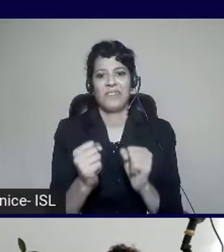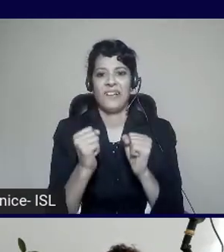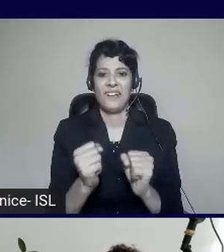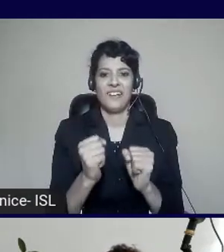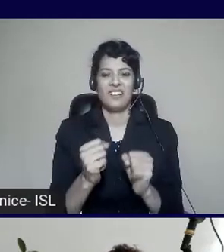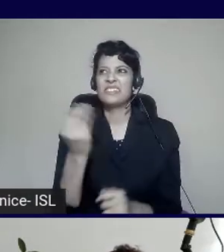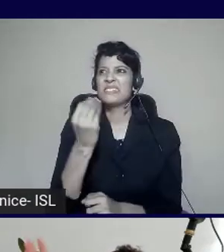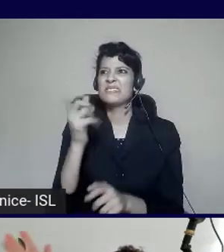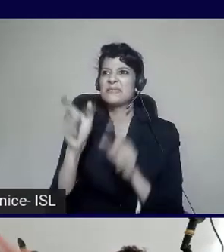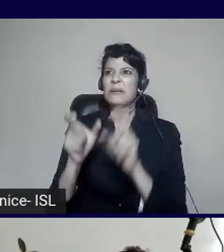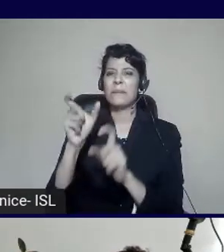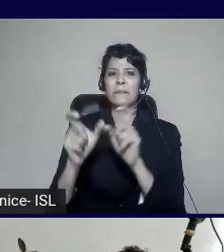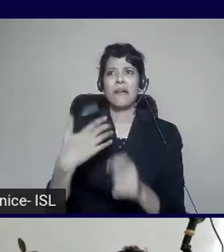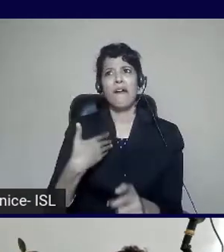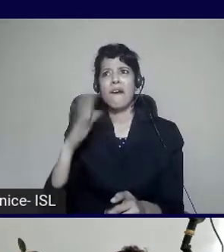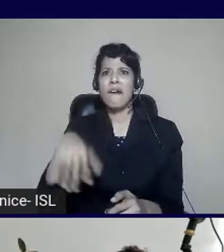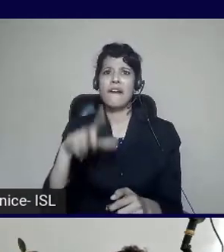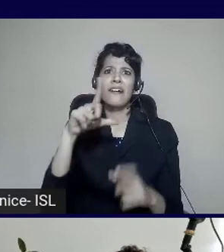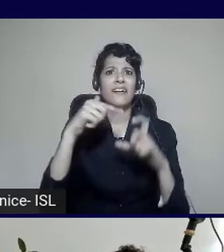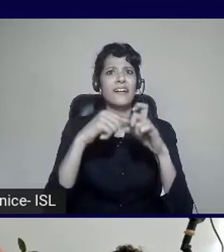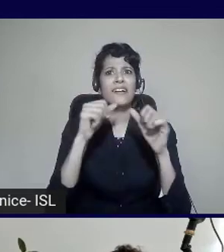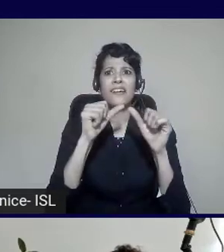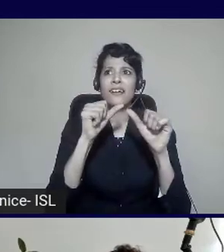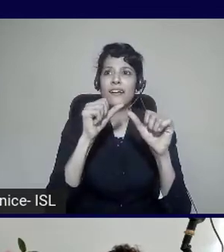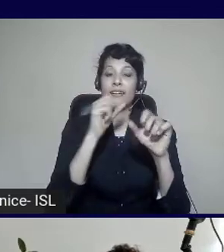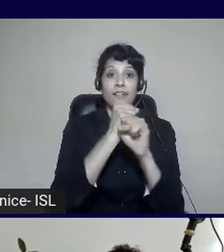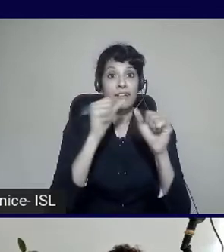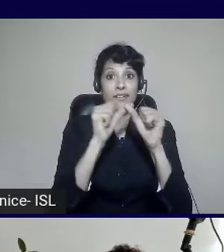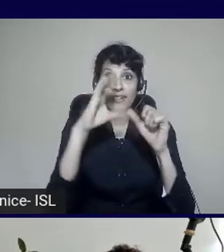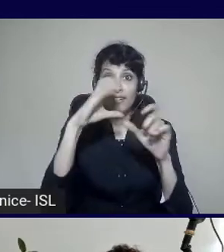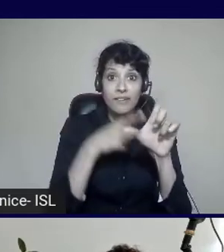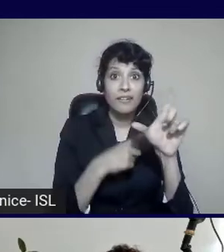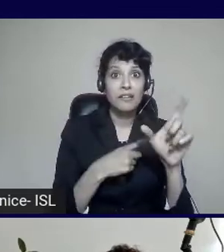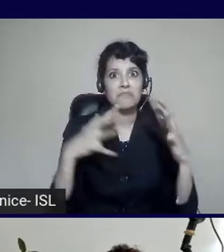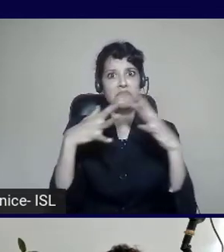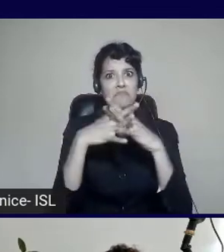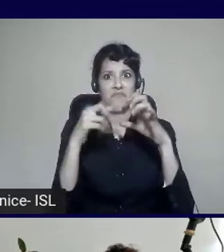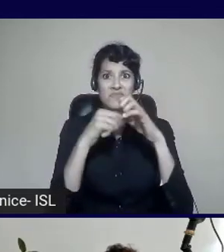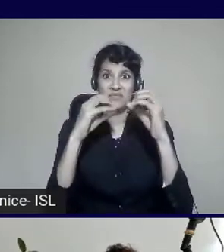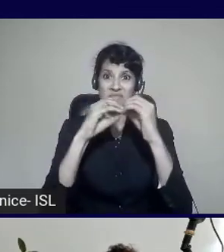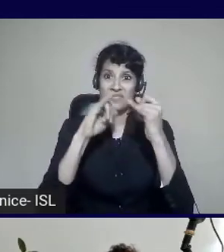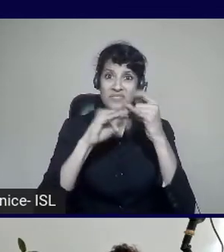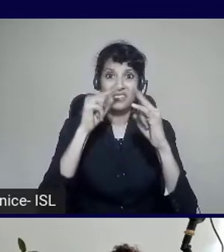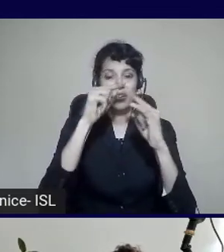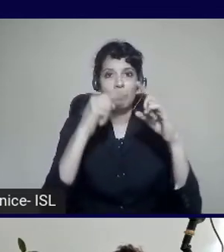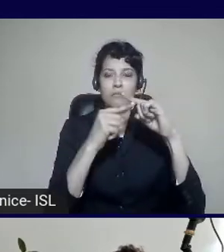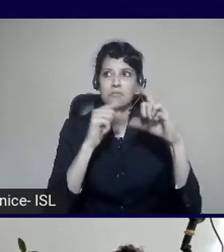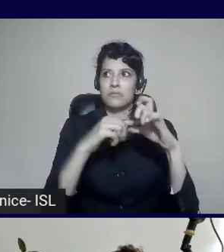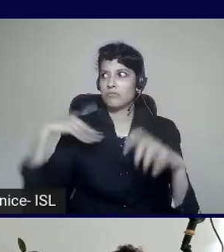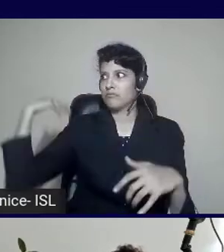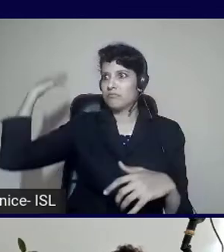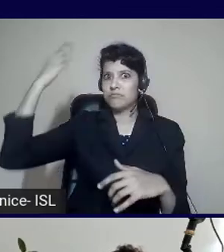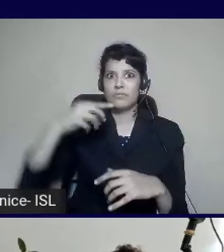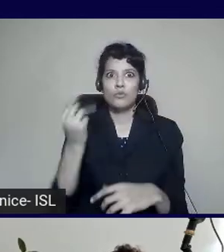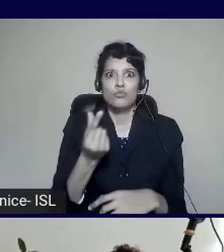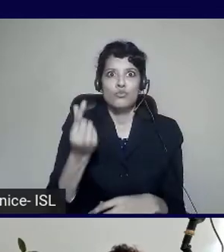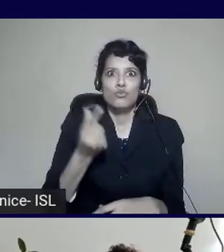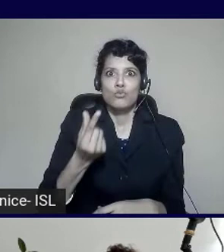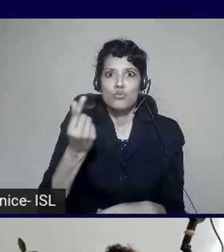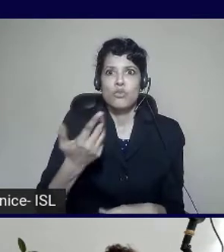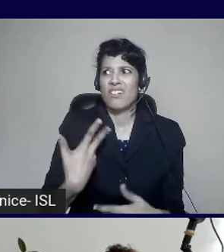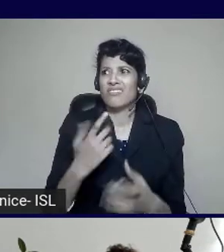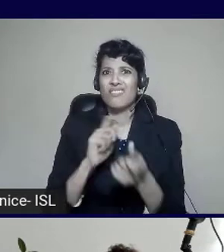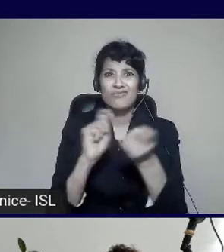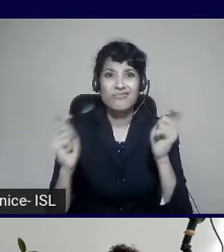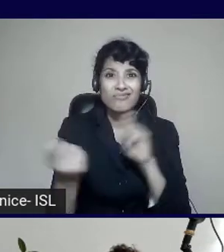I've got a legacy website. I've owned it for 20 years now. I can't go and make it accessible. So introducing the immersive reader. So the